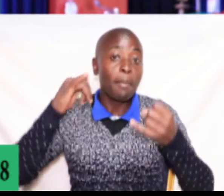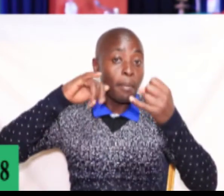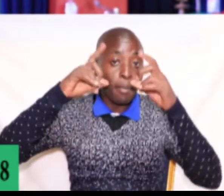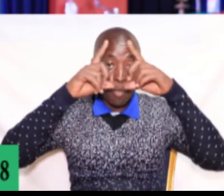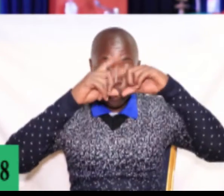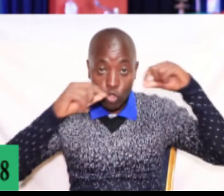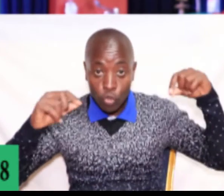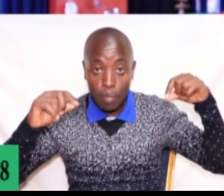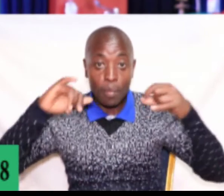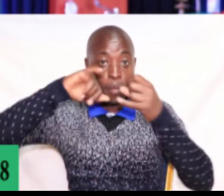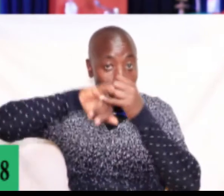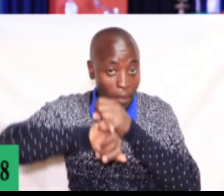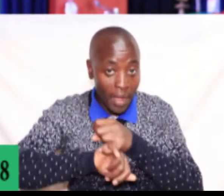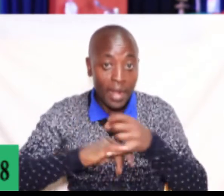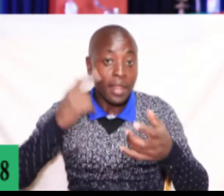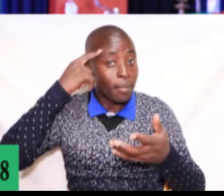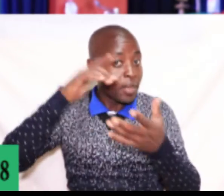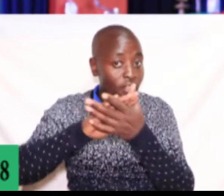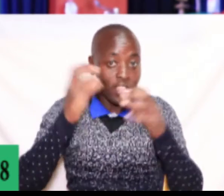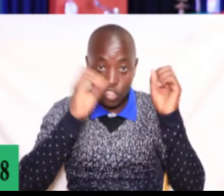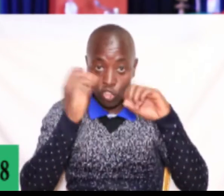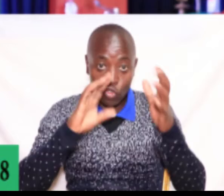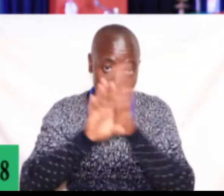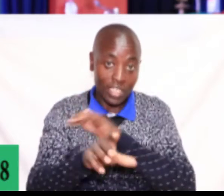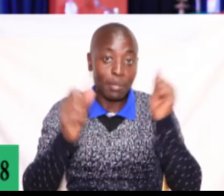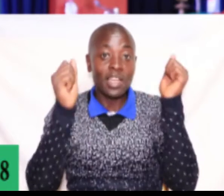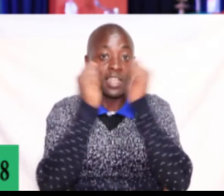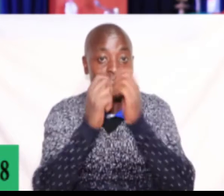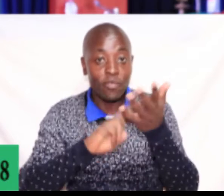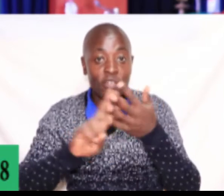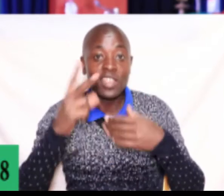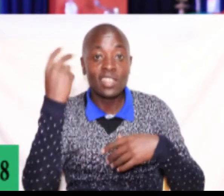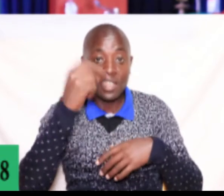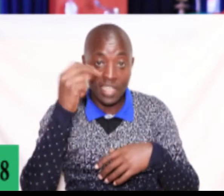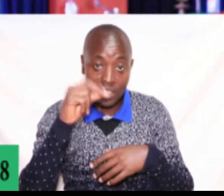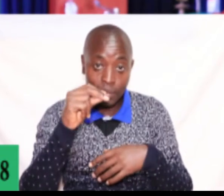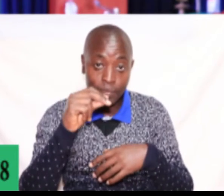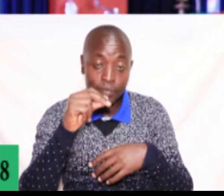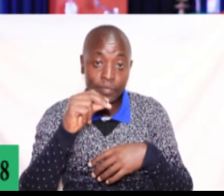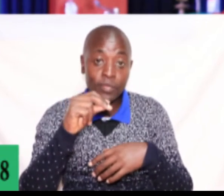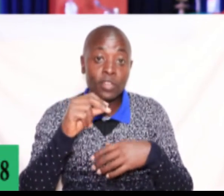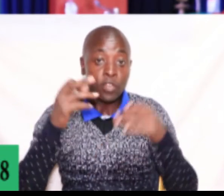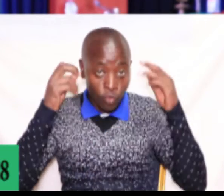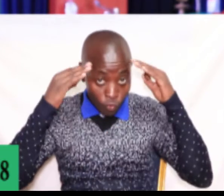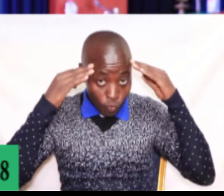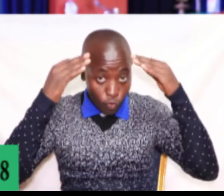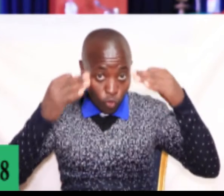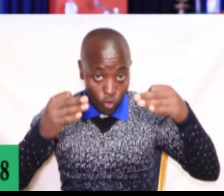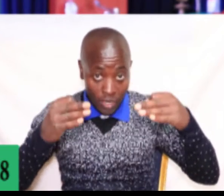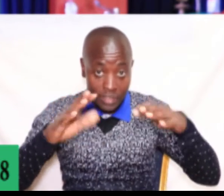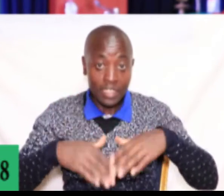unbelievers, in chapter 10, verse 30. And that they would dedicate their